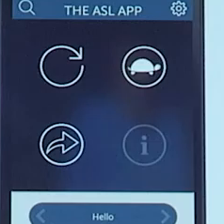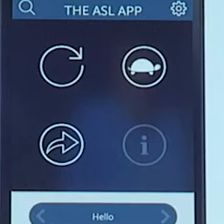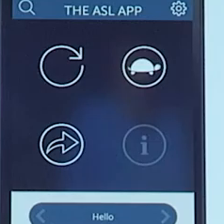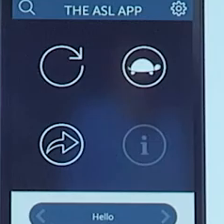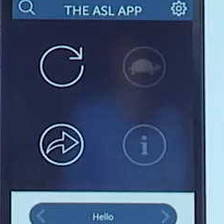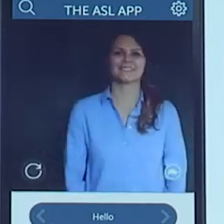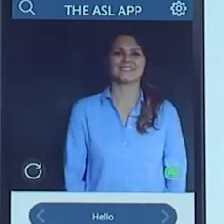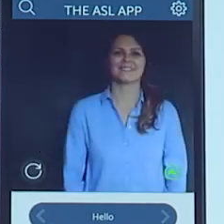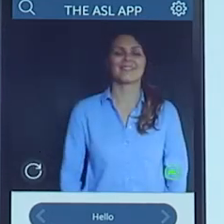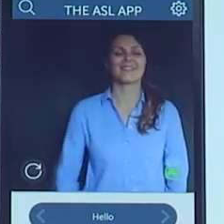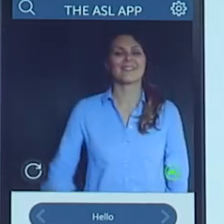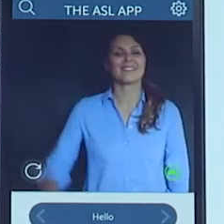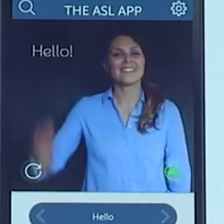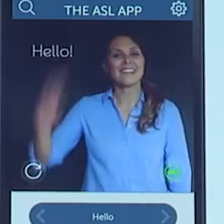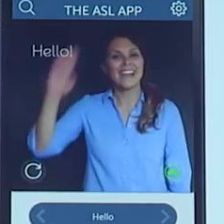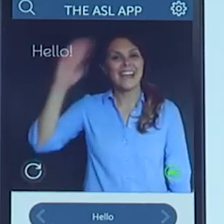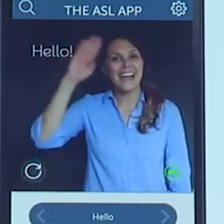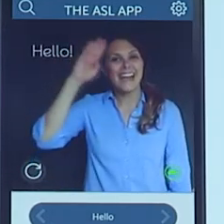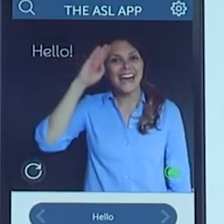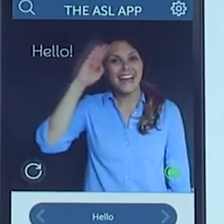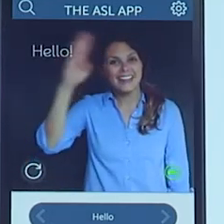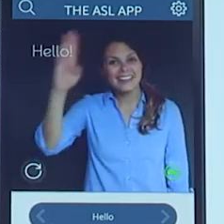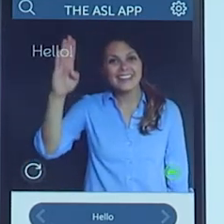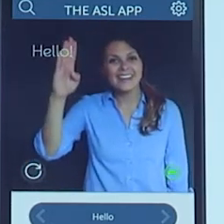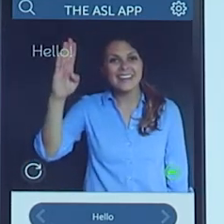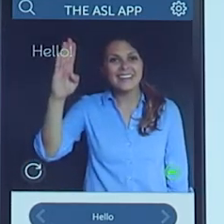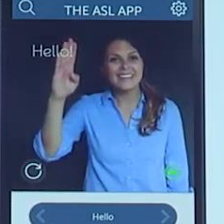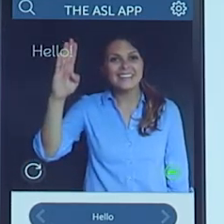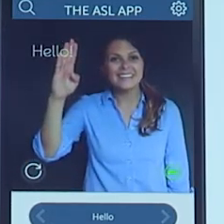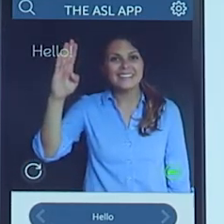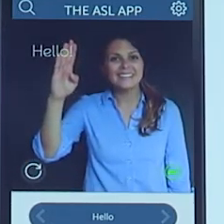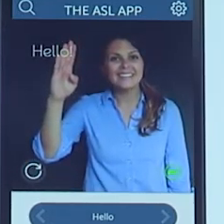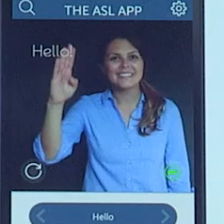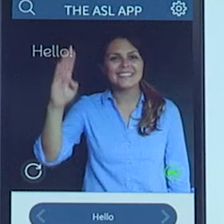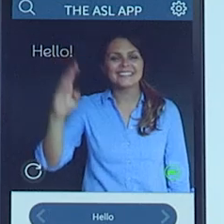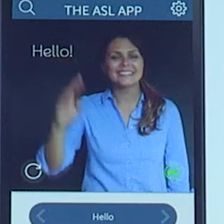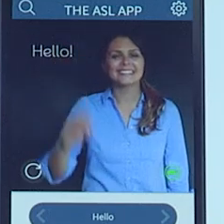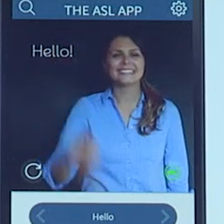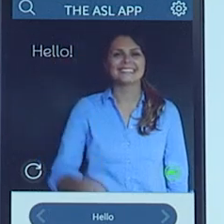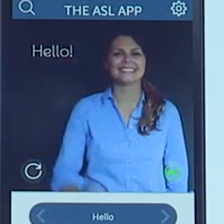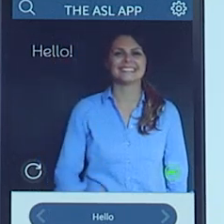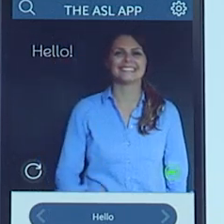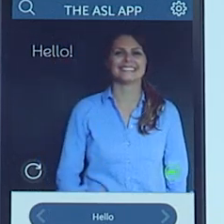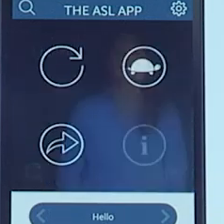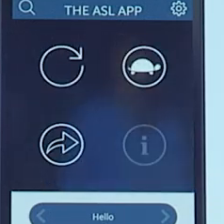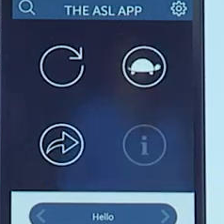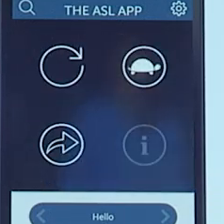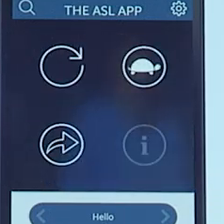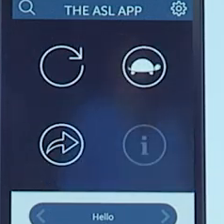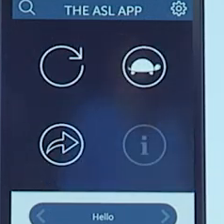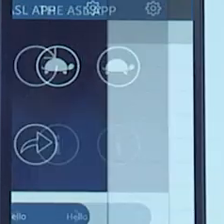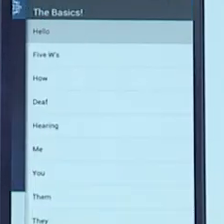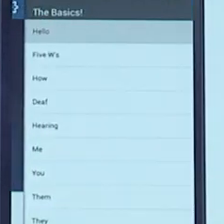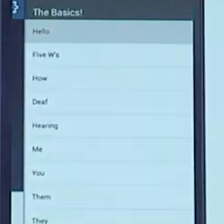trying to connect people and create interactions between communities. I think that this enables the future, and this